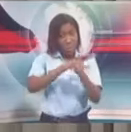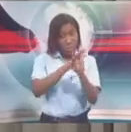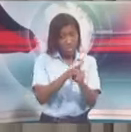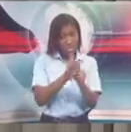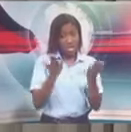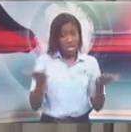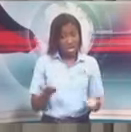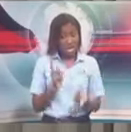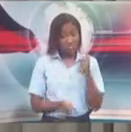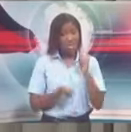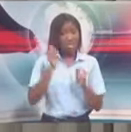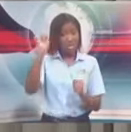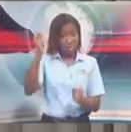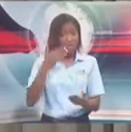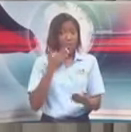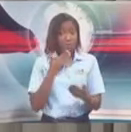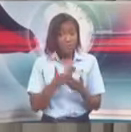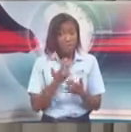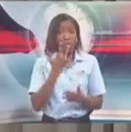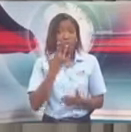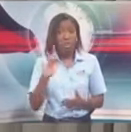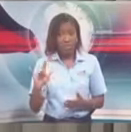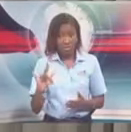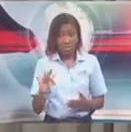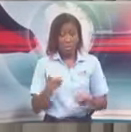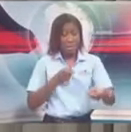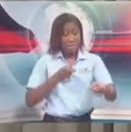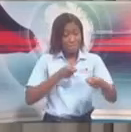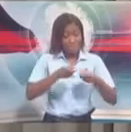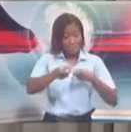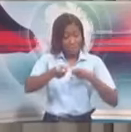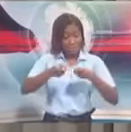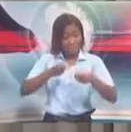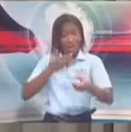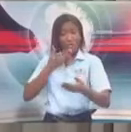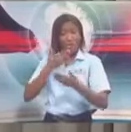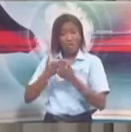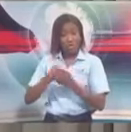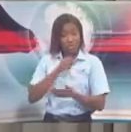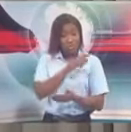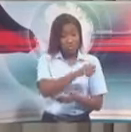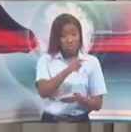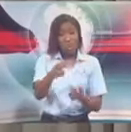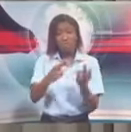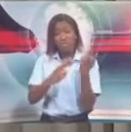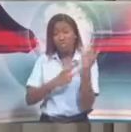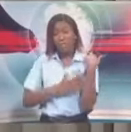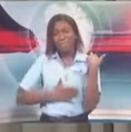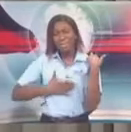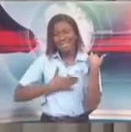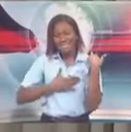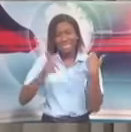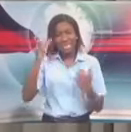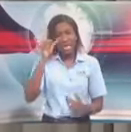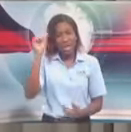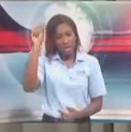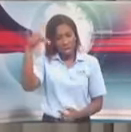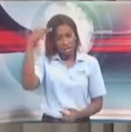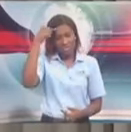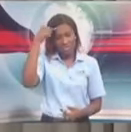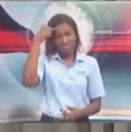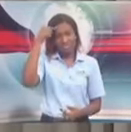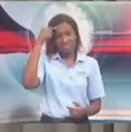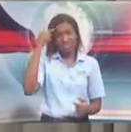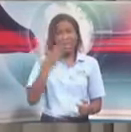Trinidad and Tobago. If it's something you, as individuals, are responsible for, please continue to work with us, work with everyone,